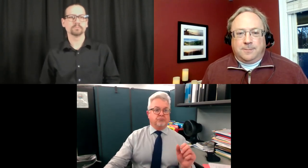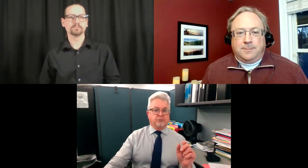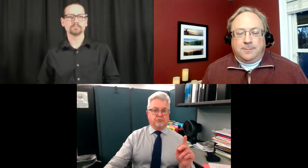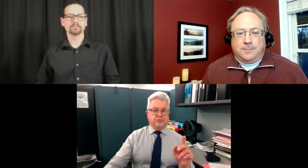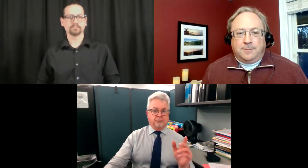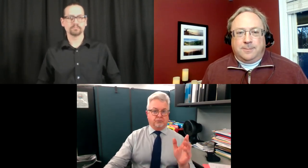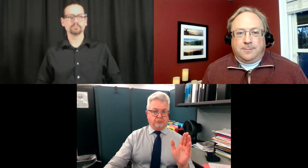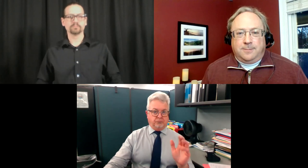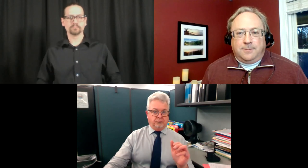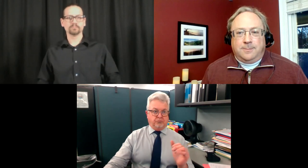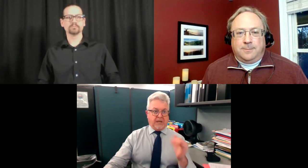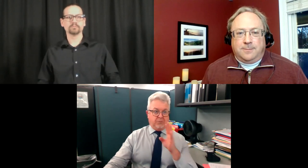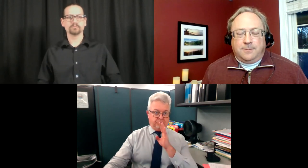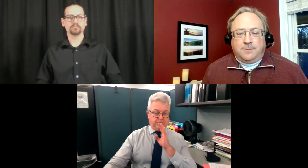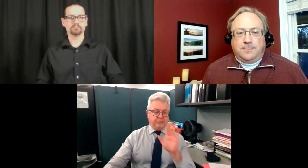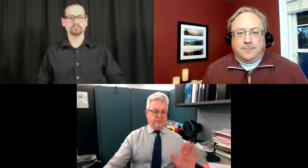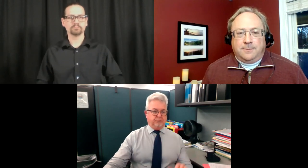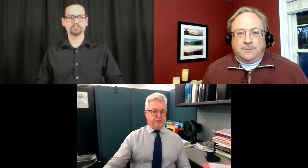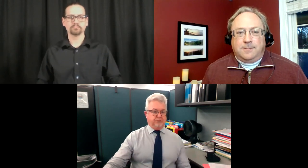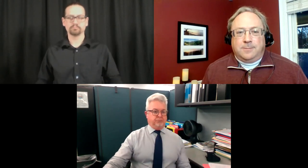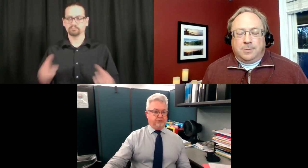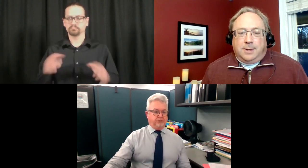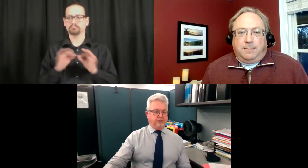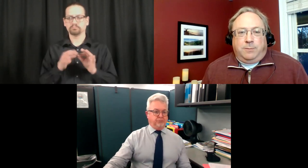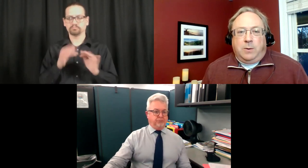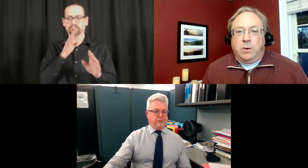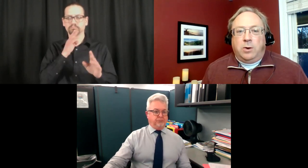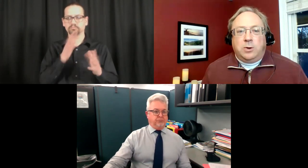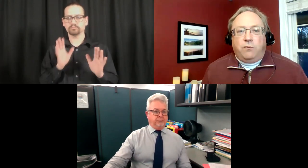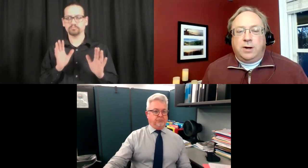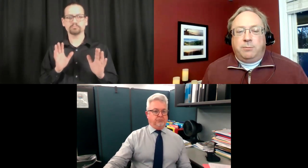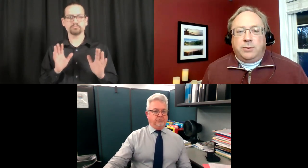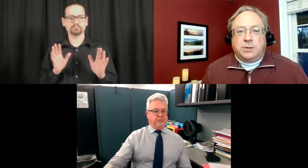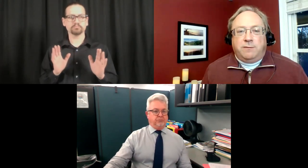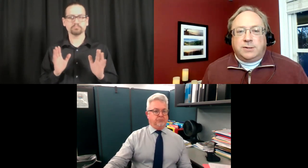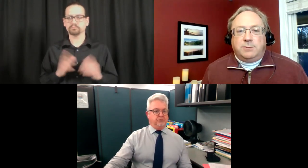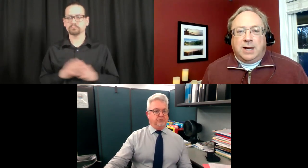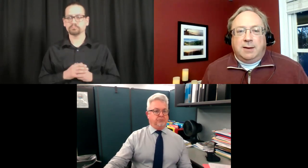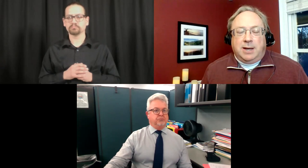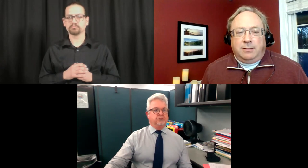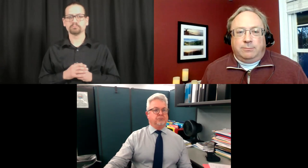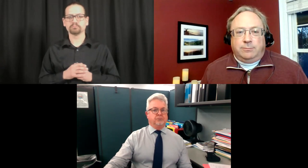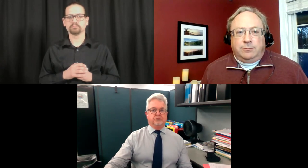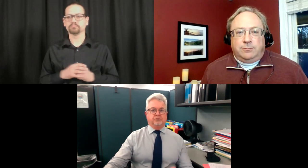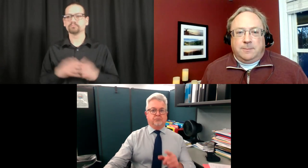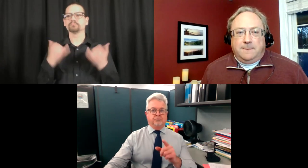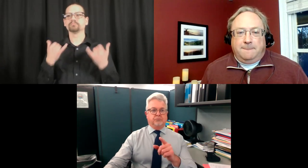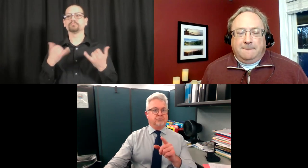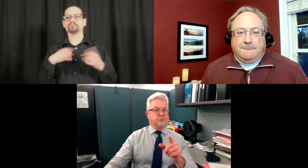after we do the survey on the results. Is that correct, Dr. McDonald? Yeah. We won't know if we need a booster for some time yet.